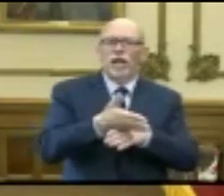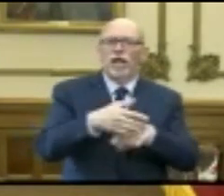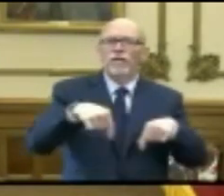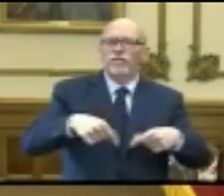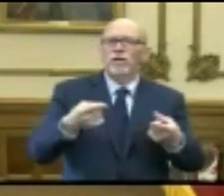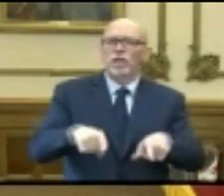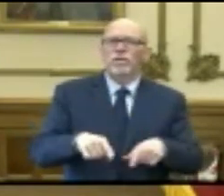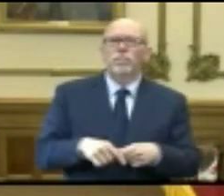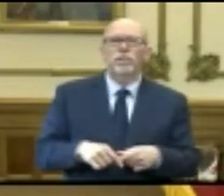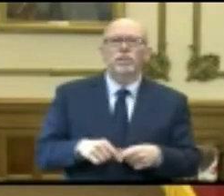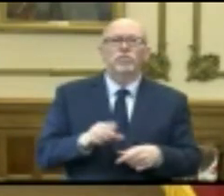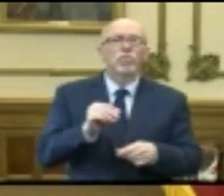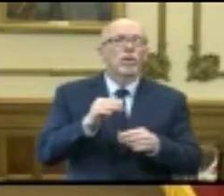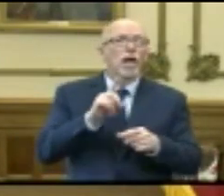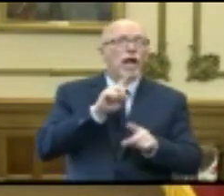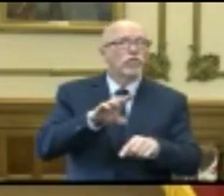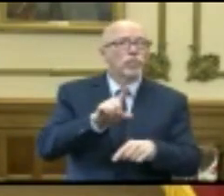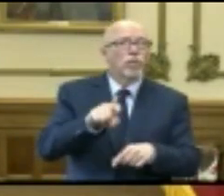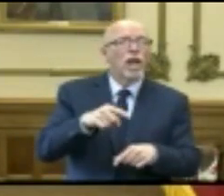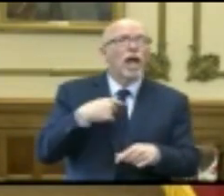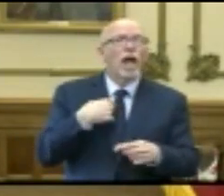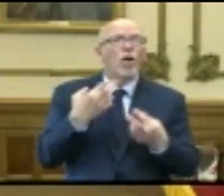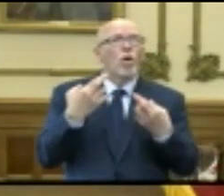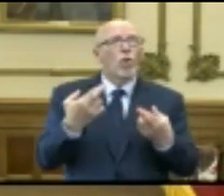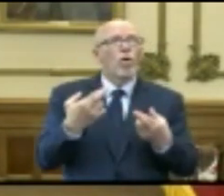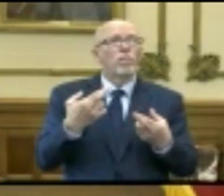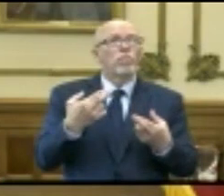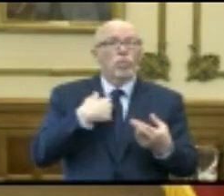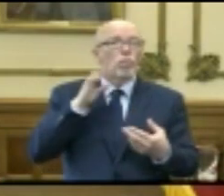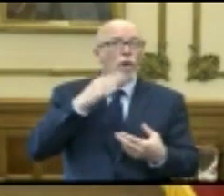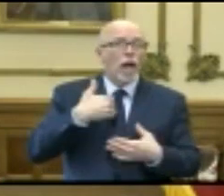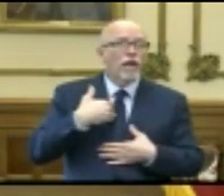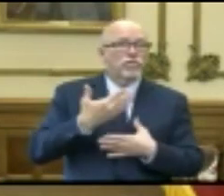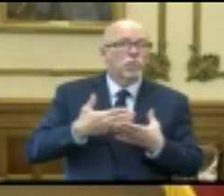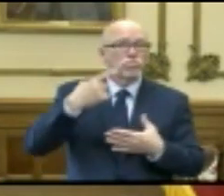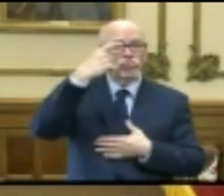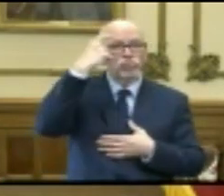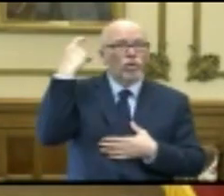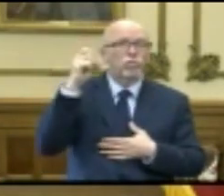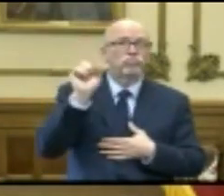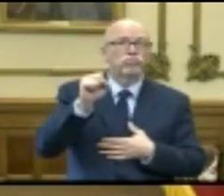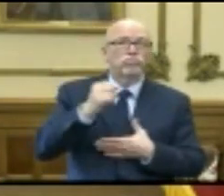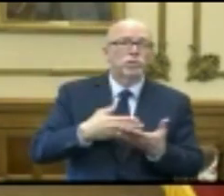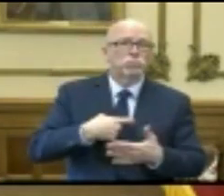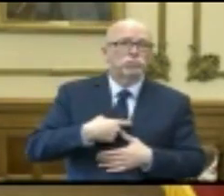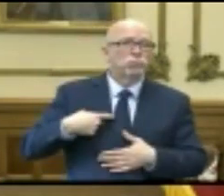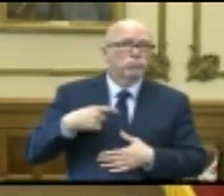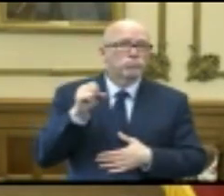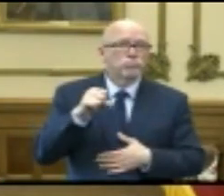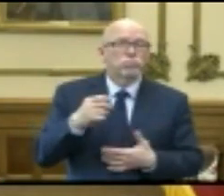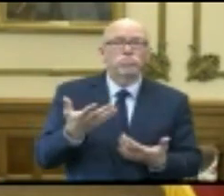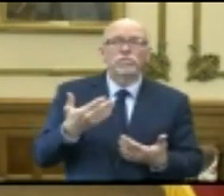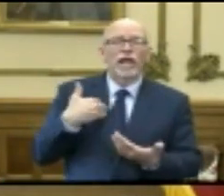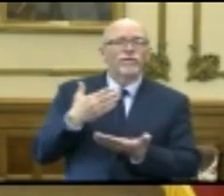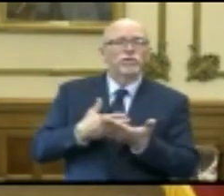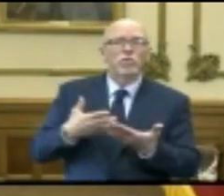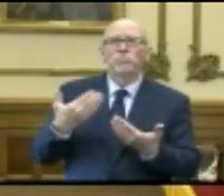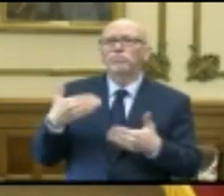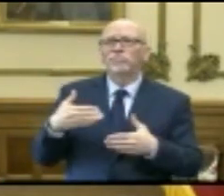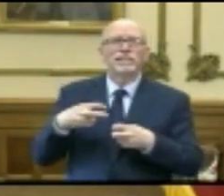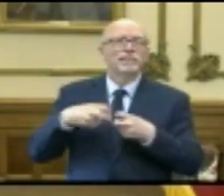short answer to your question, I hope we will be scarred. There will be some difficult memories as we think of this time, but